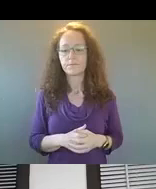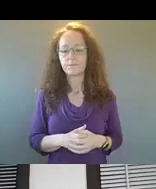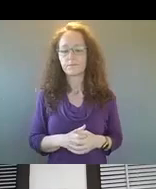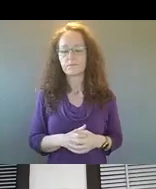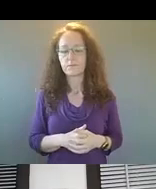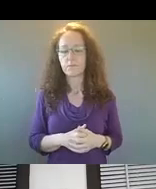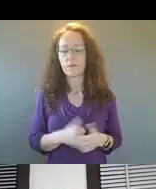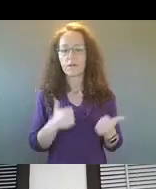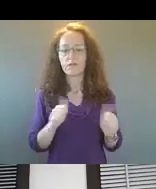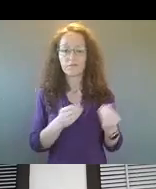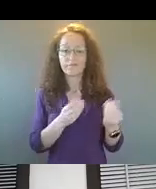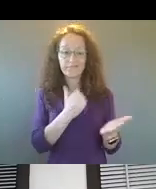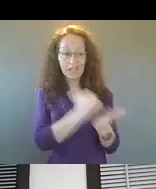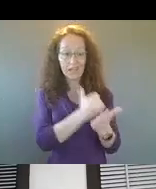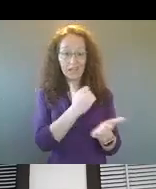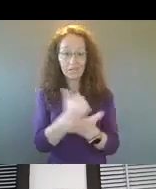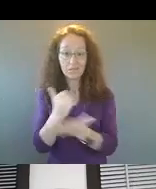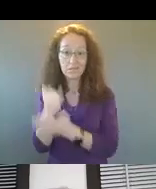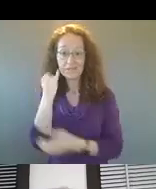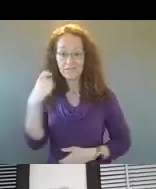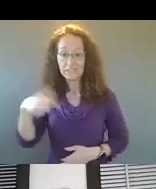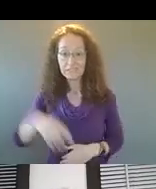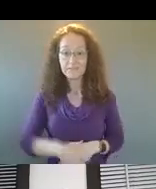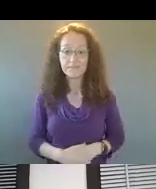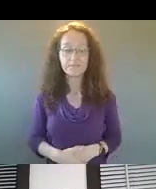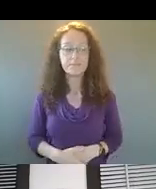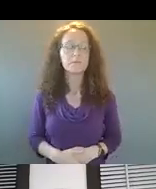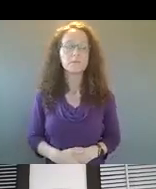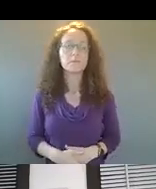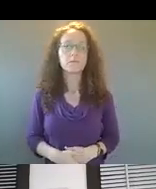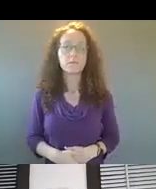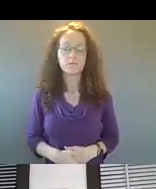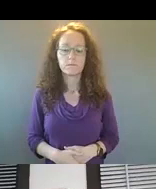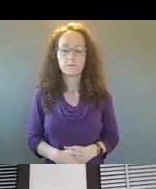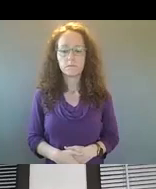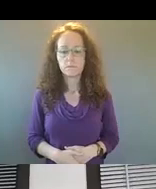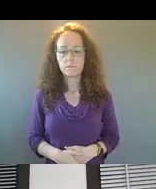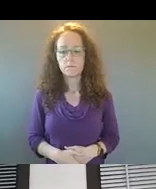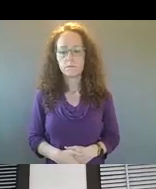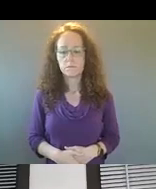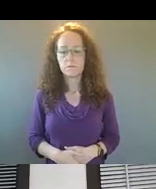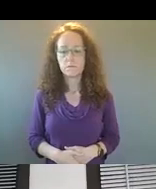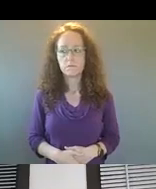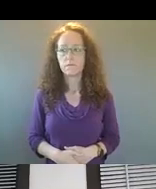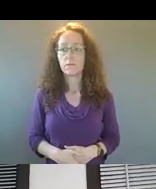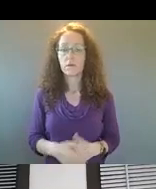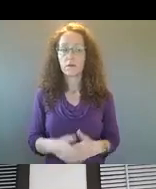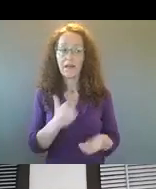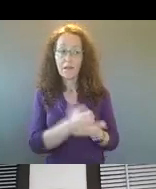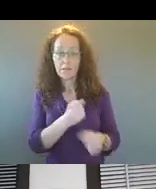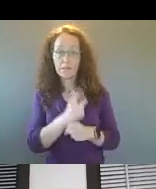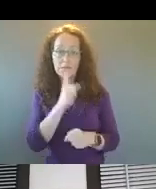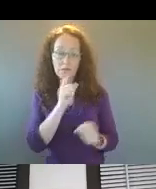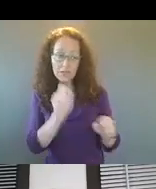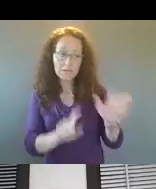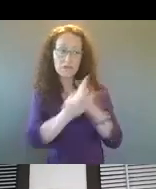assistance they may need, the, uh, help they may need, um, and, uh, uh, to, to be able to come to work and, and, and,